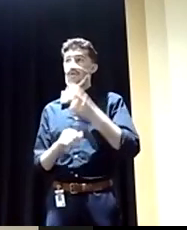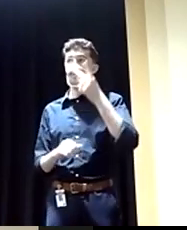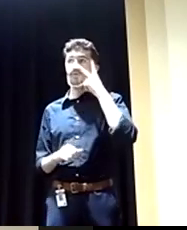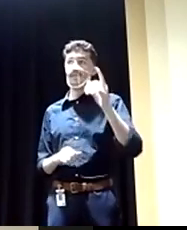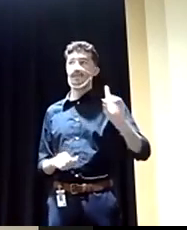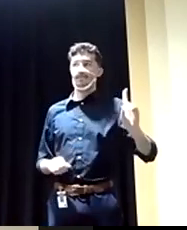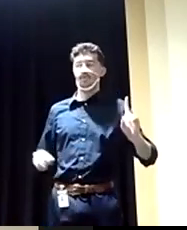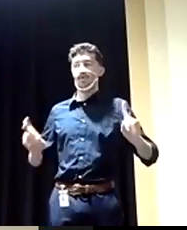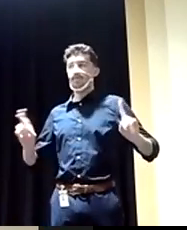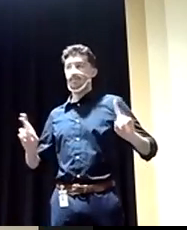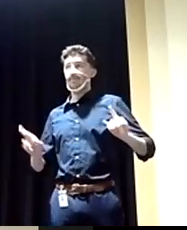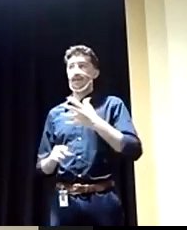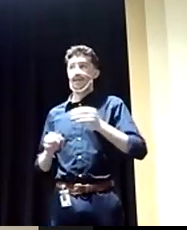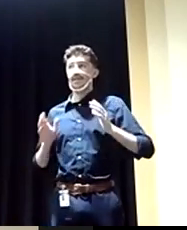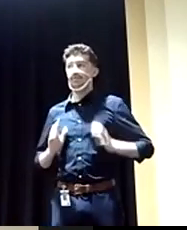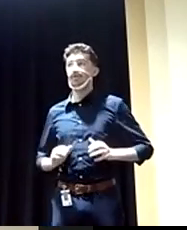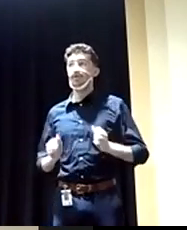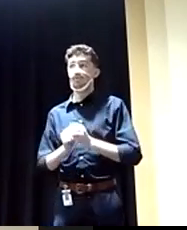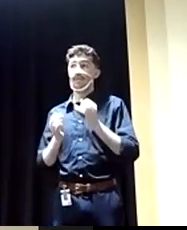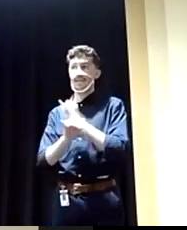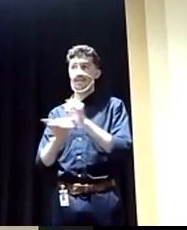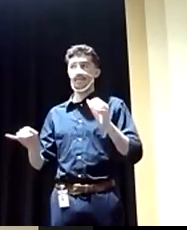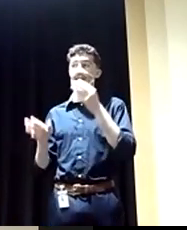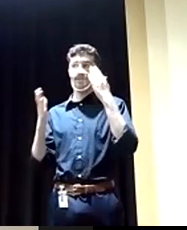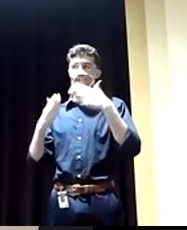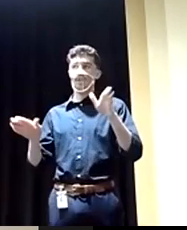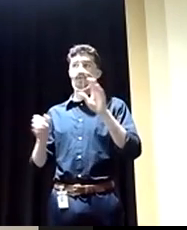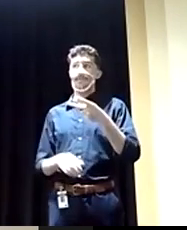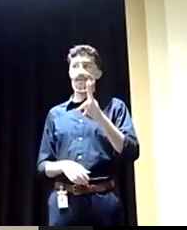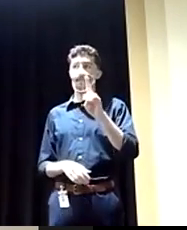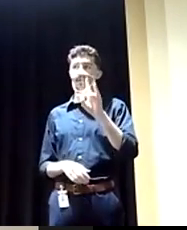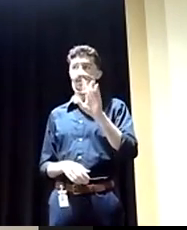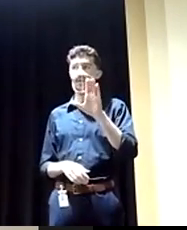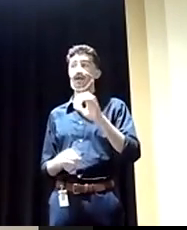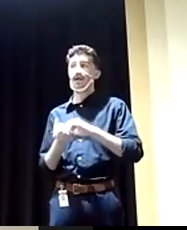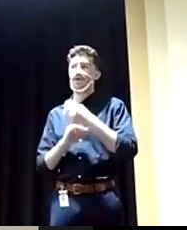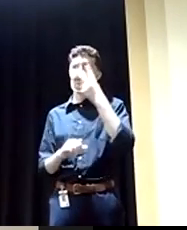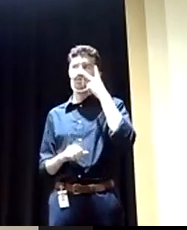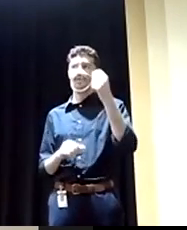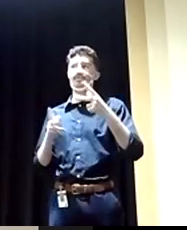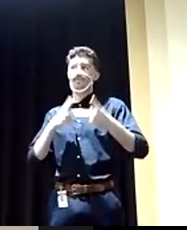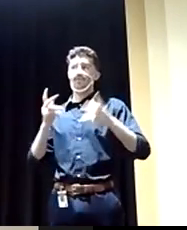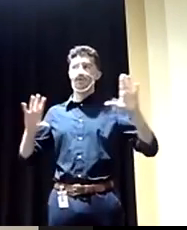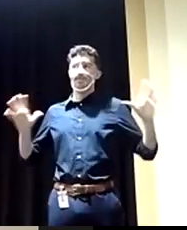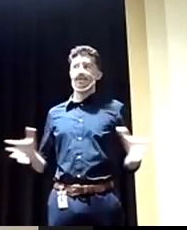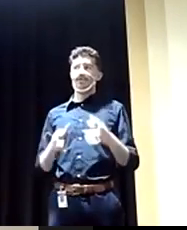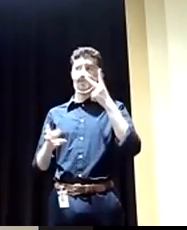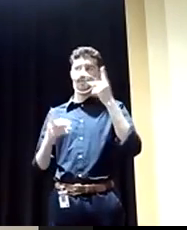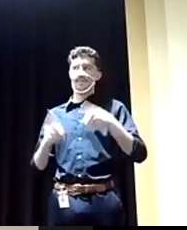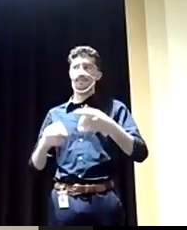and their constituents, along with independence and the general public coming together, given what's happening now?